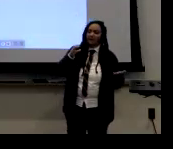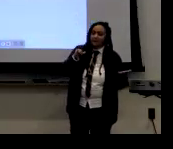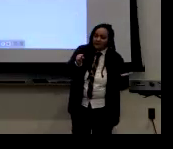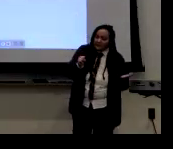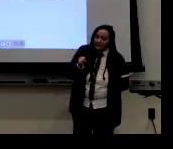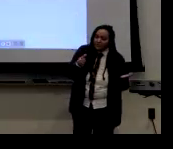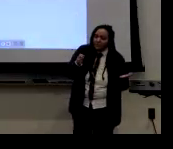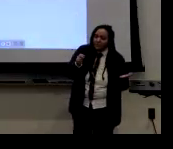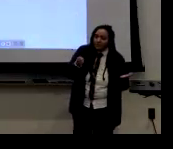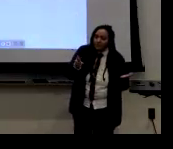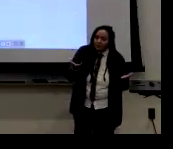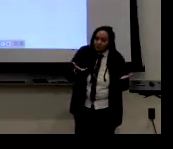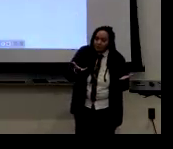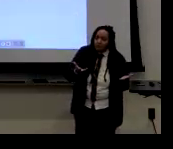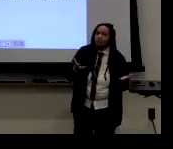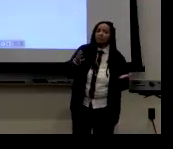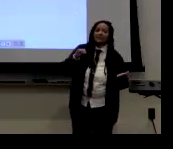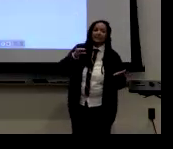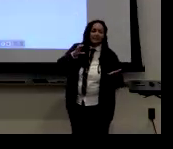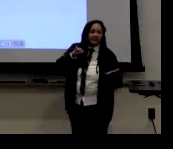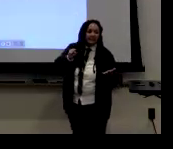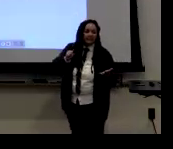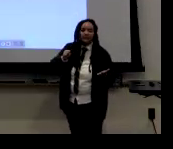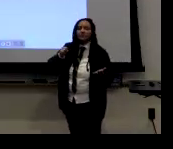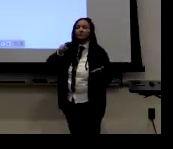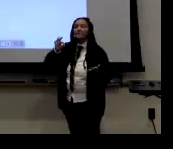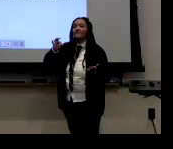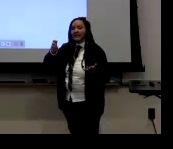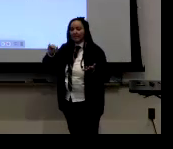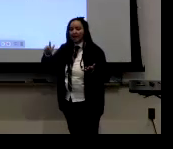what we know as cisgender, um,